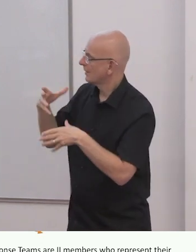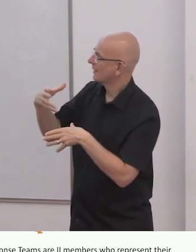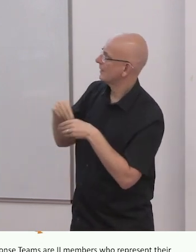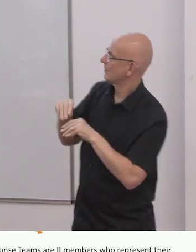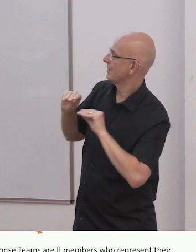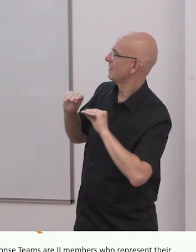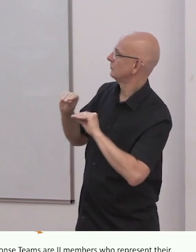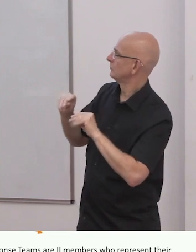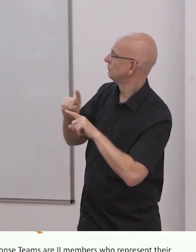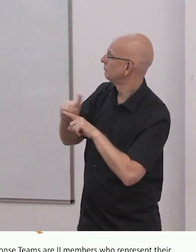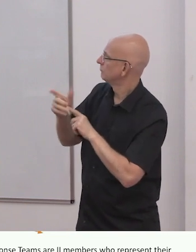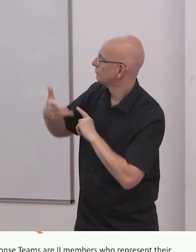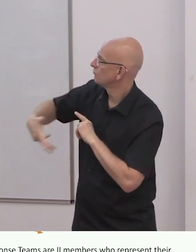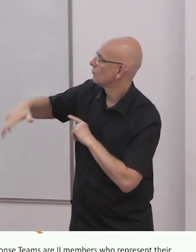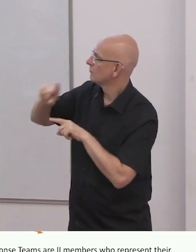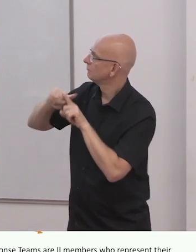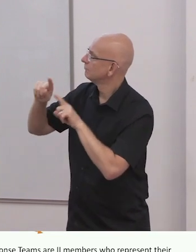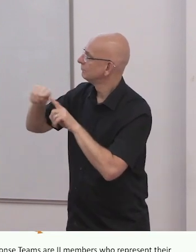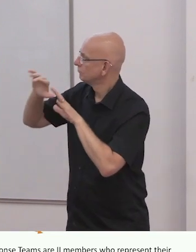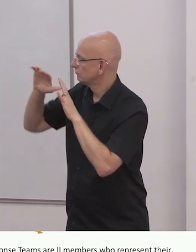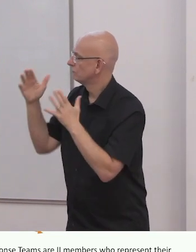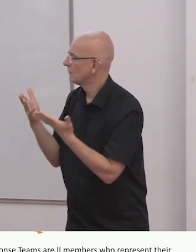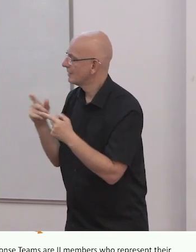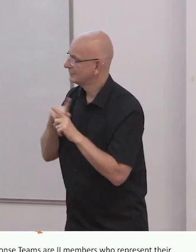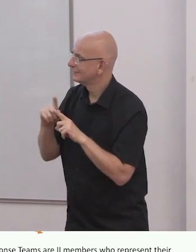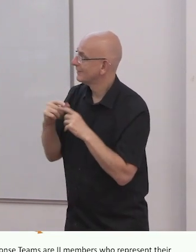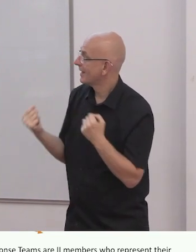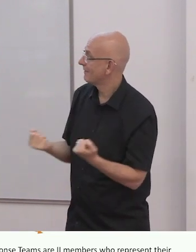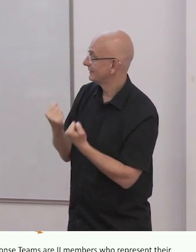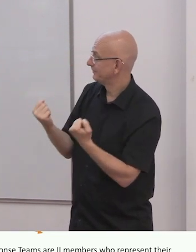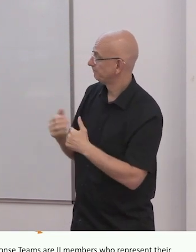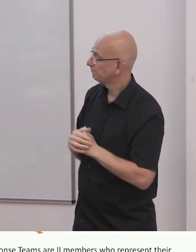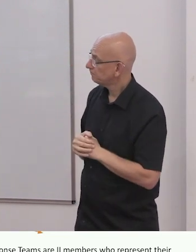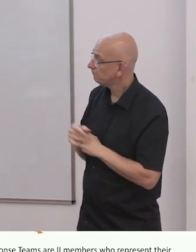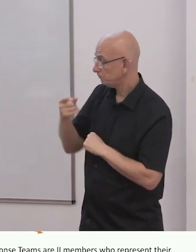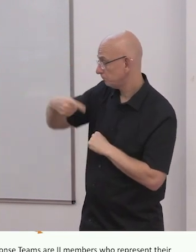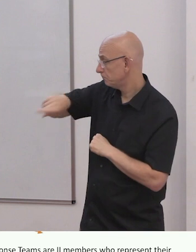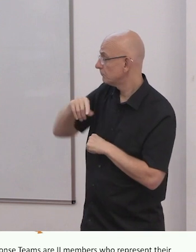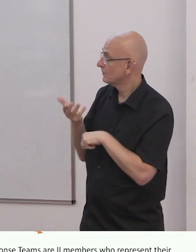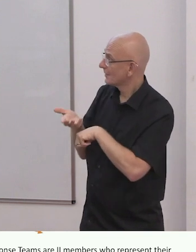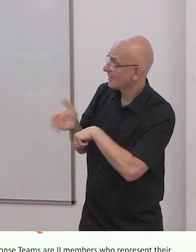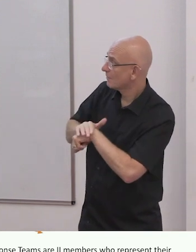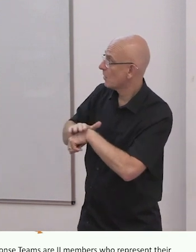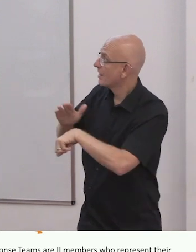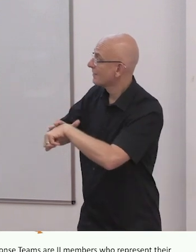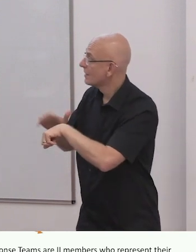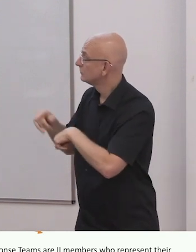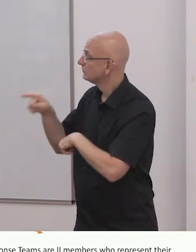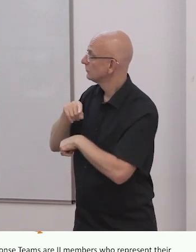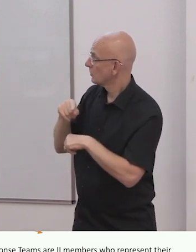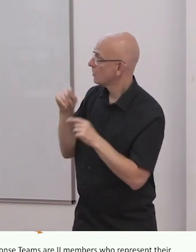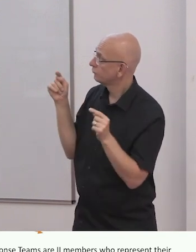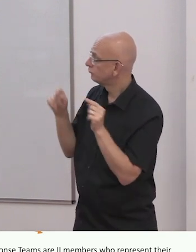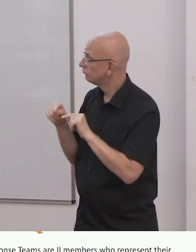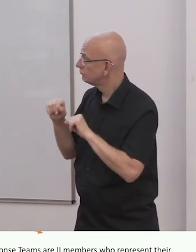invited to take on their role by the co-chairs. The regional